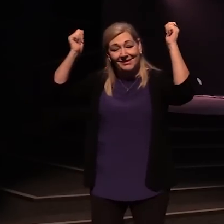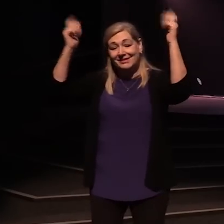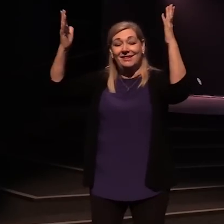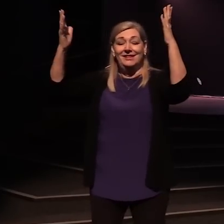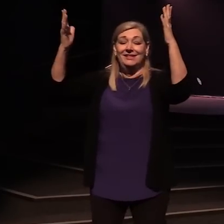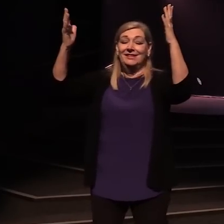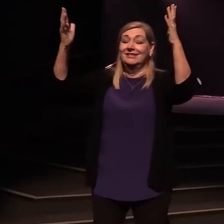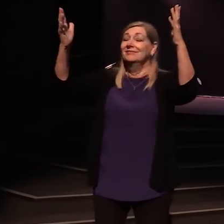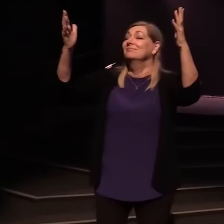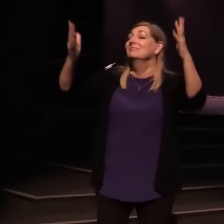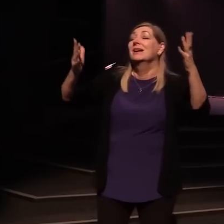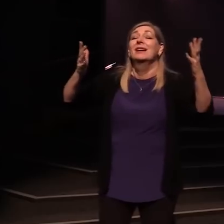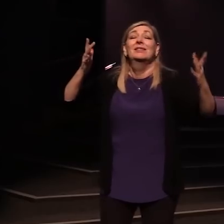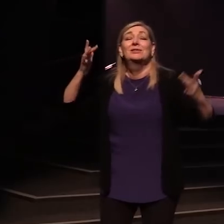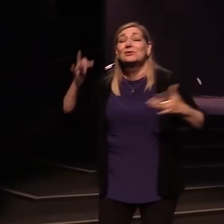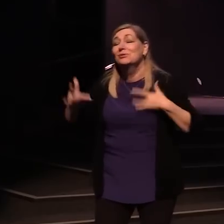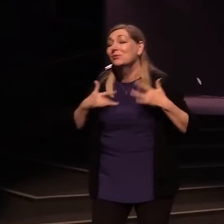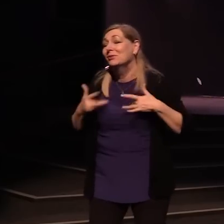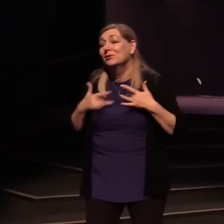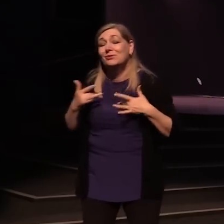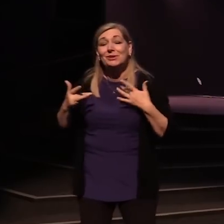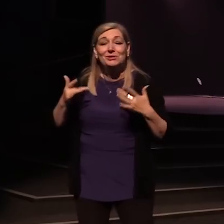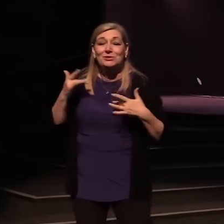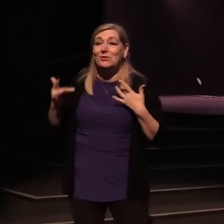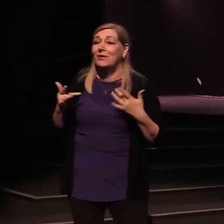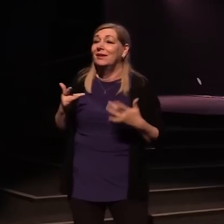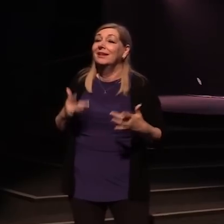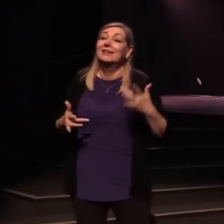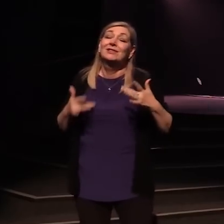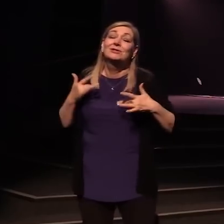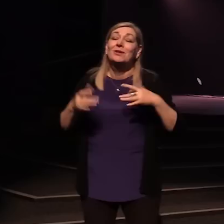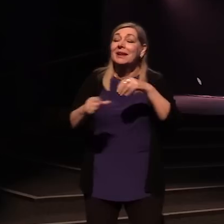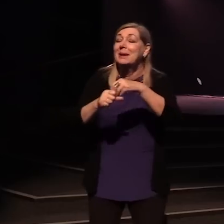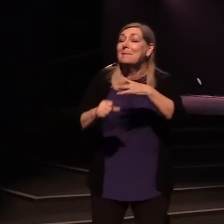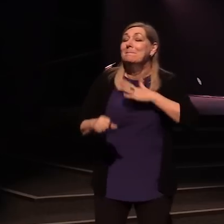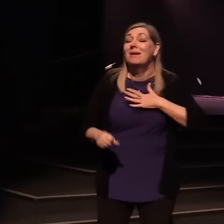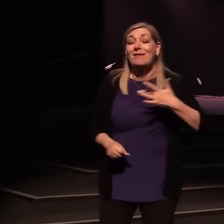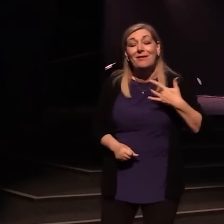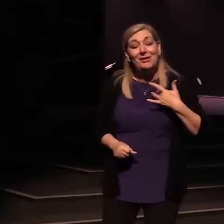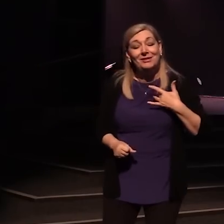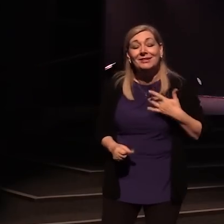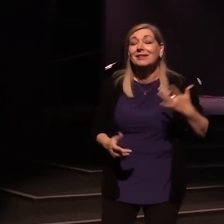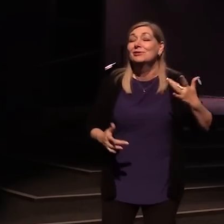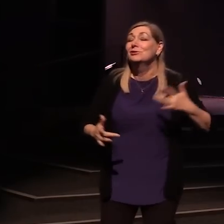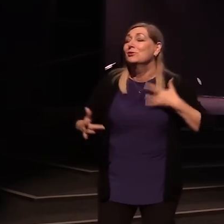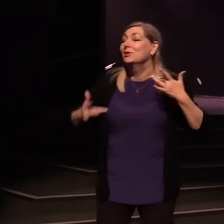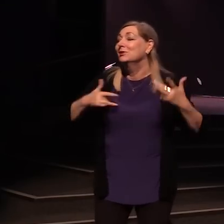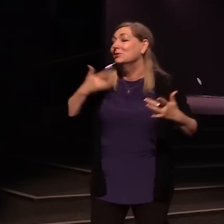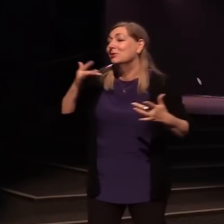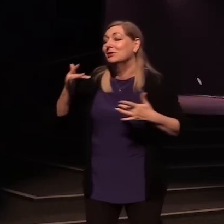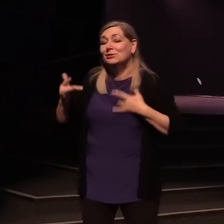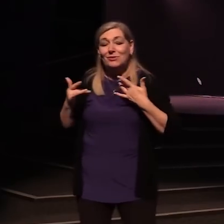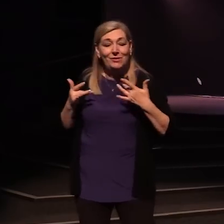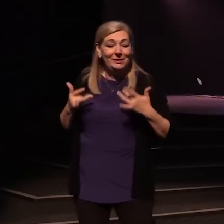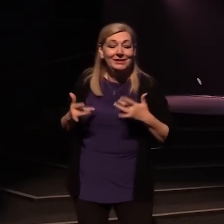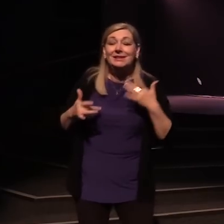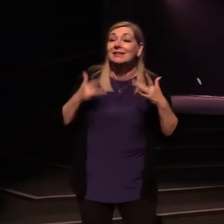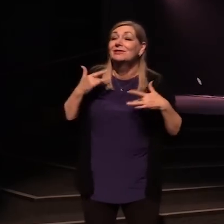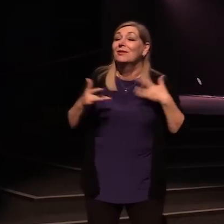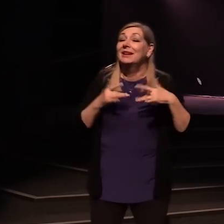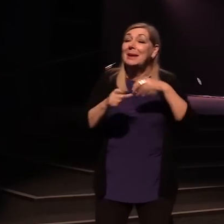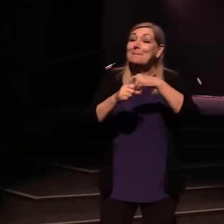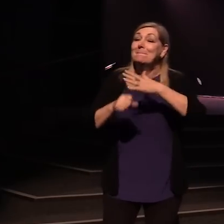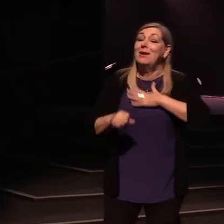I've got joy. I've got joy, joy, joy down in my heart. I've got joy, joy, joy